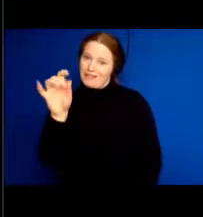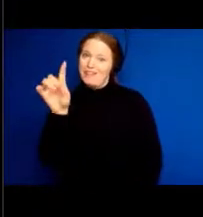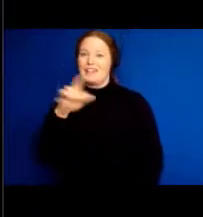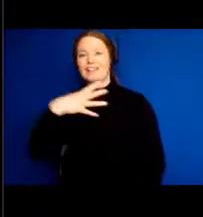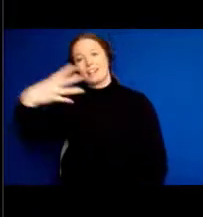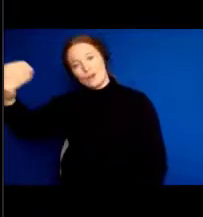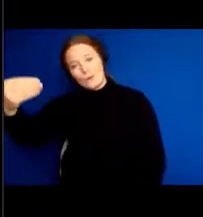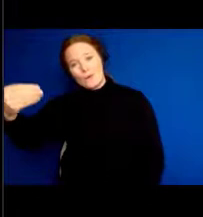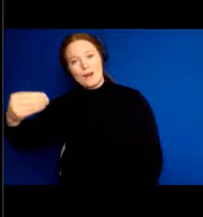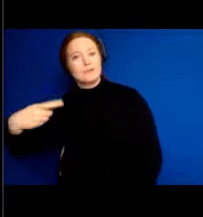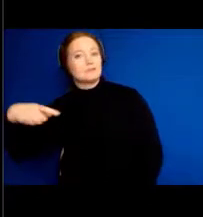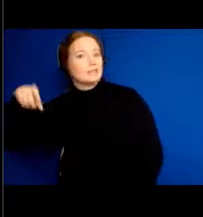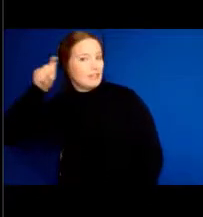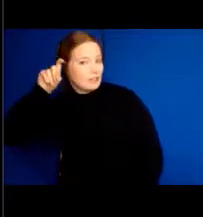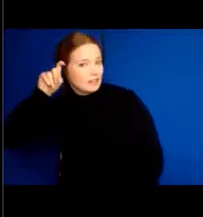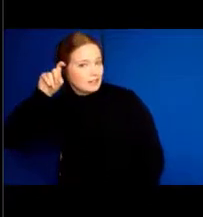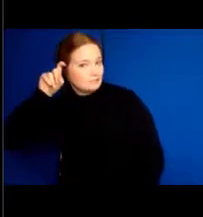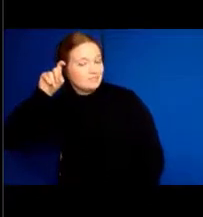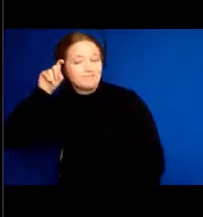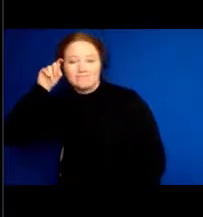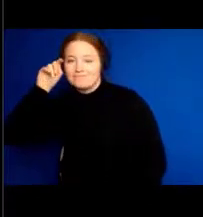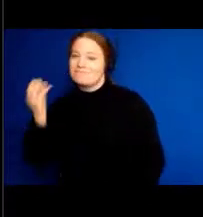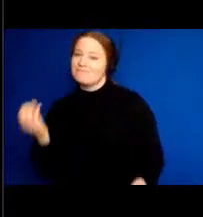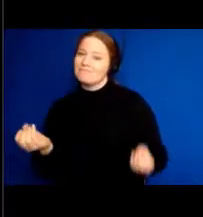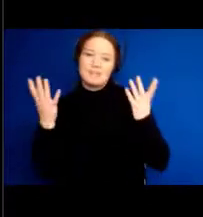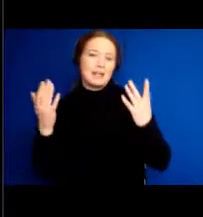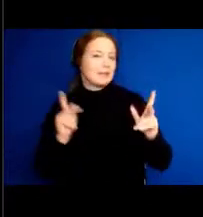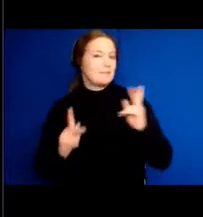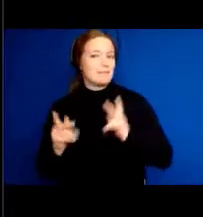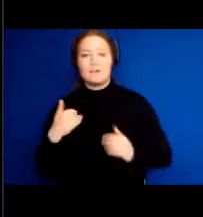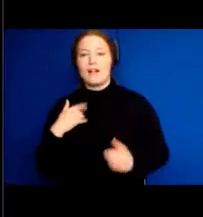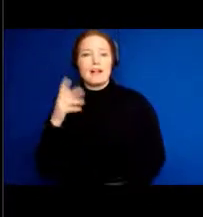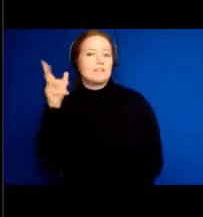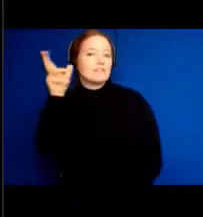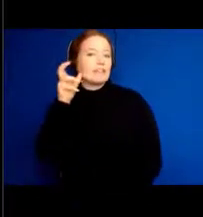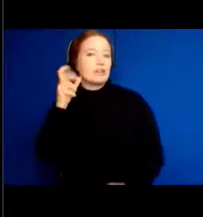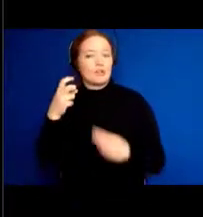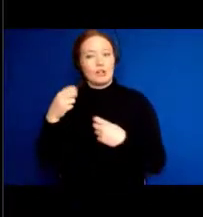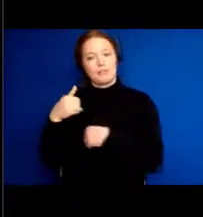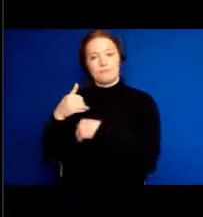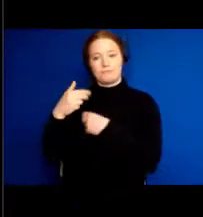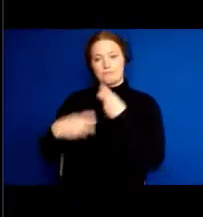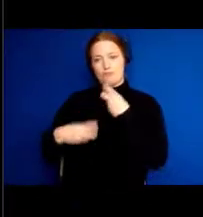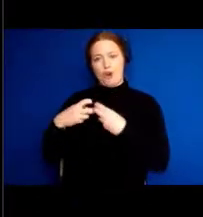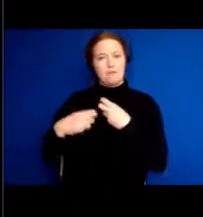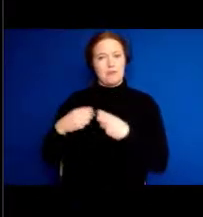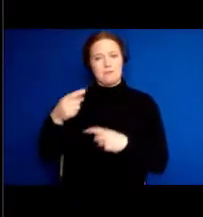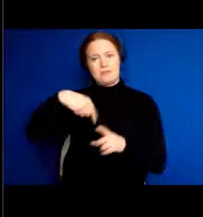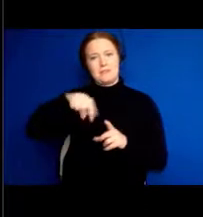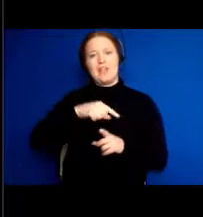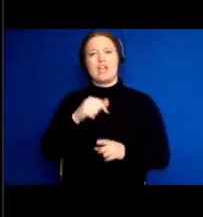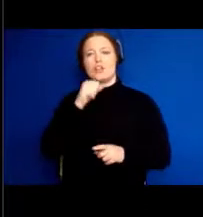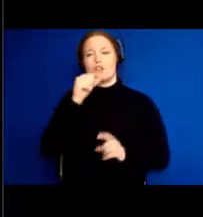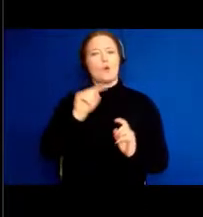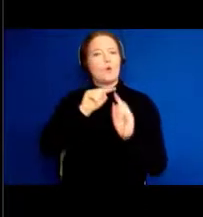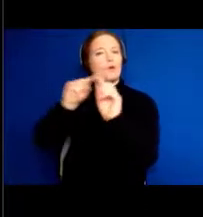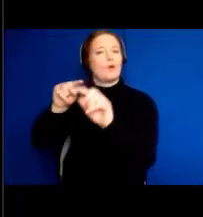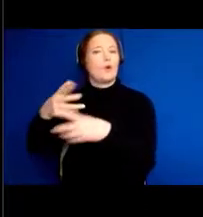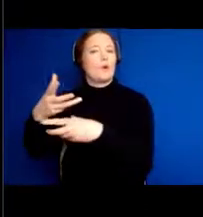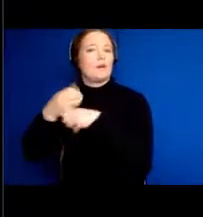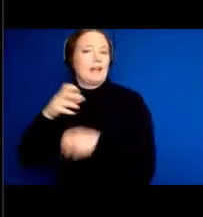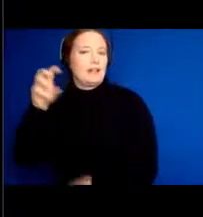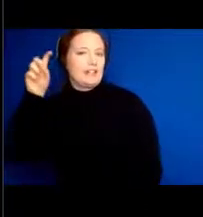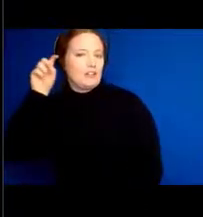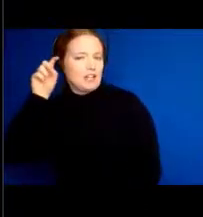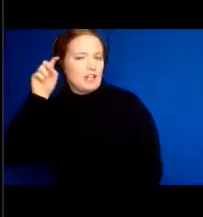hearing problems who don't have hearing aids. And there are reasons we're trying to understand so that the people who might benefit from hearing